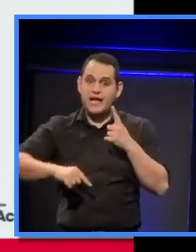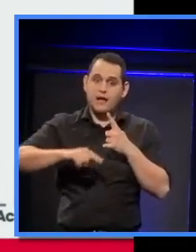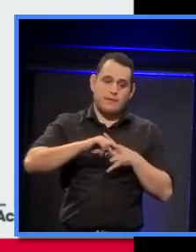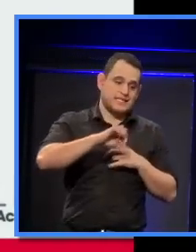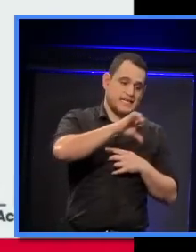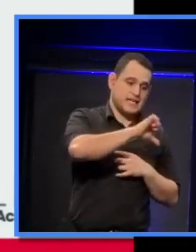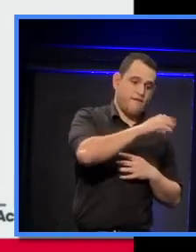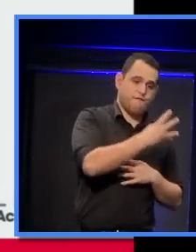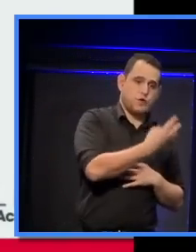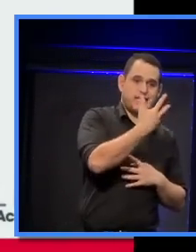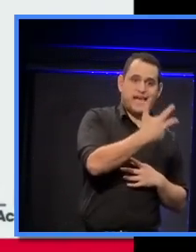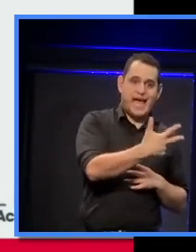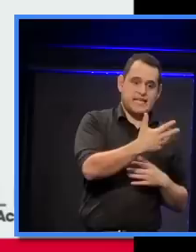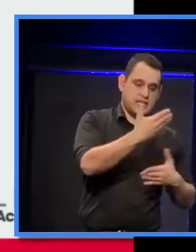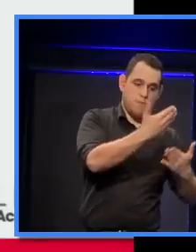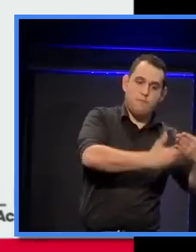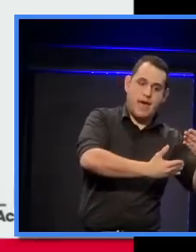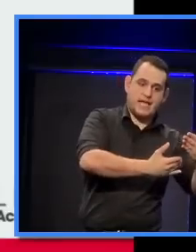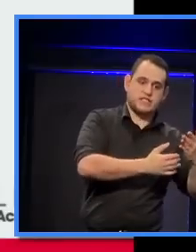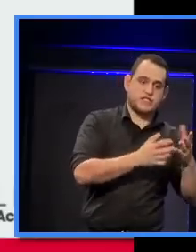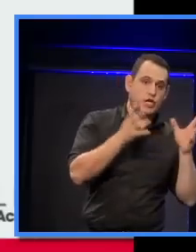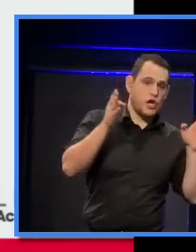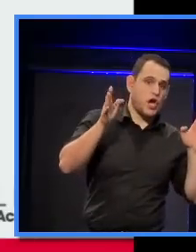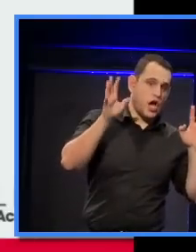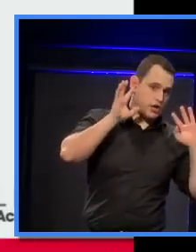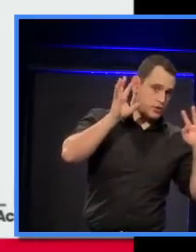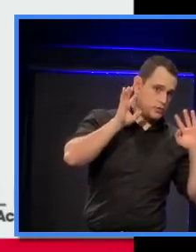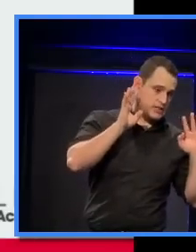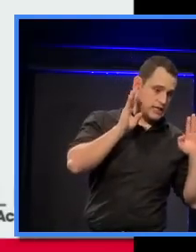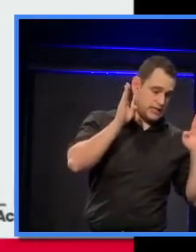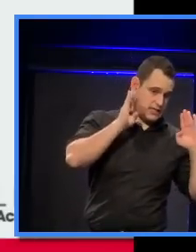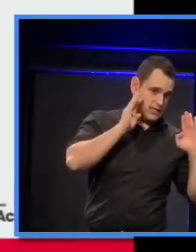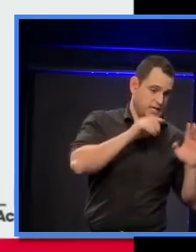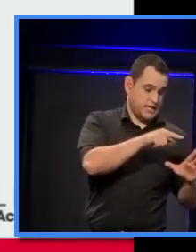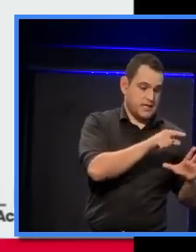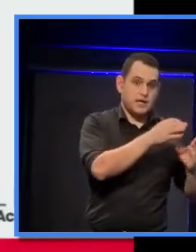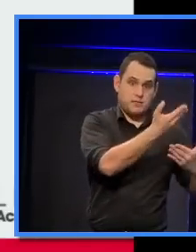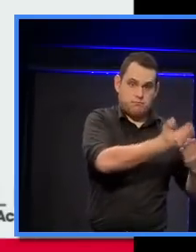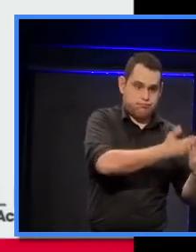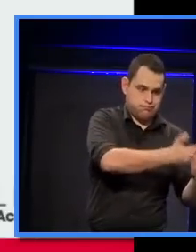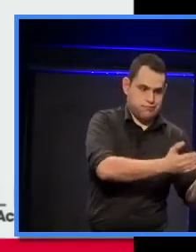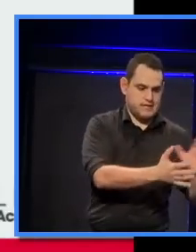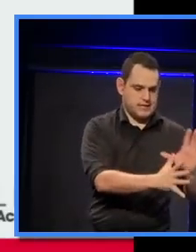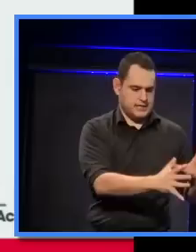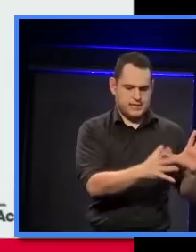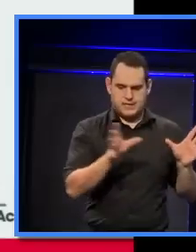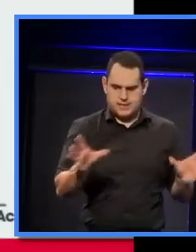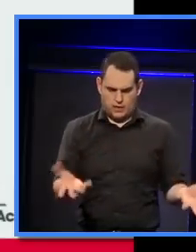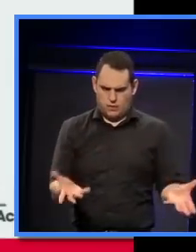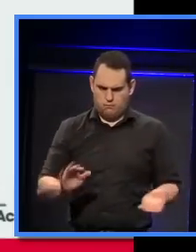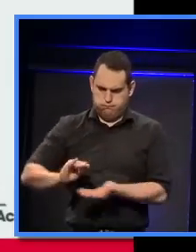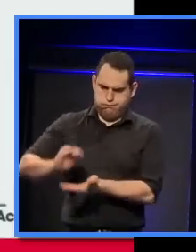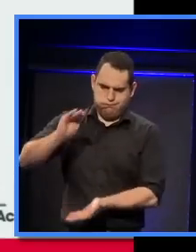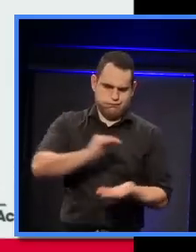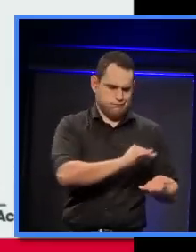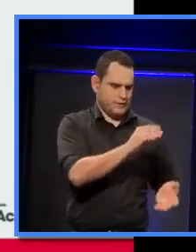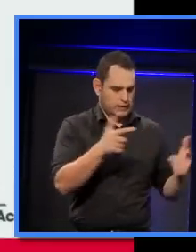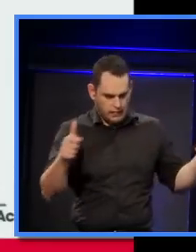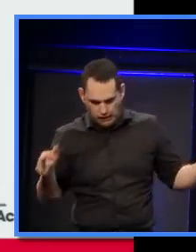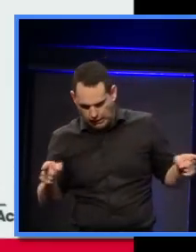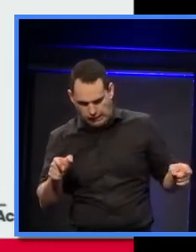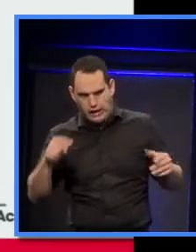And we've never seen anything quite as detailed. We've worked with a number of projects that have had acoustical briefs but never one that was so detailed.